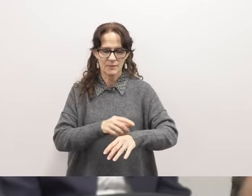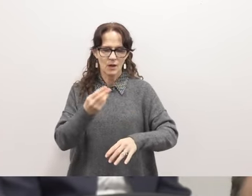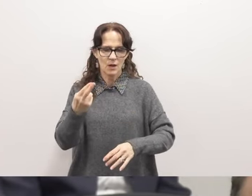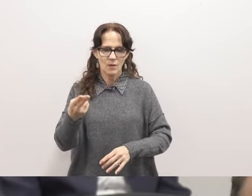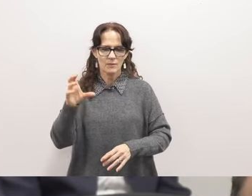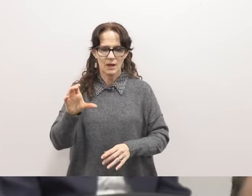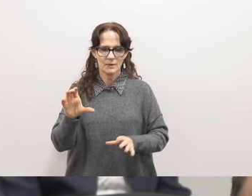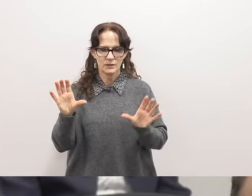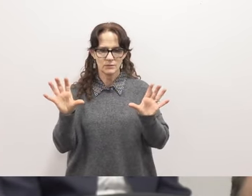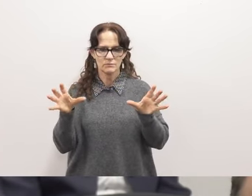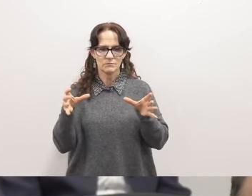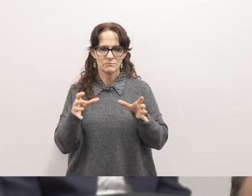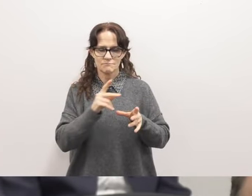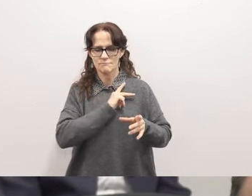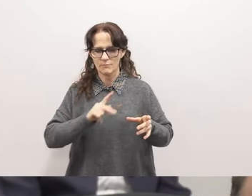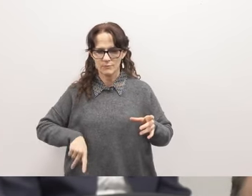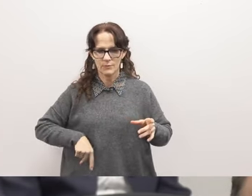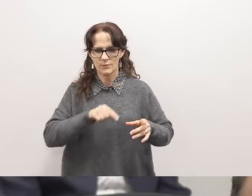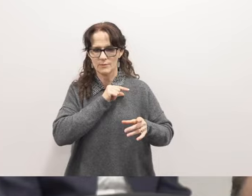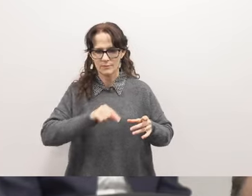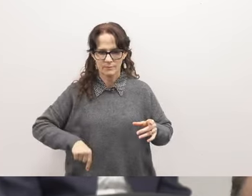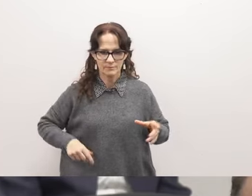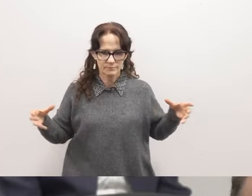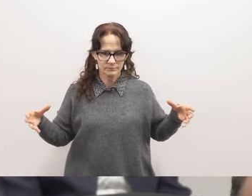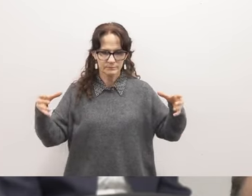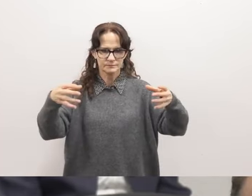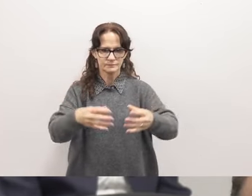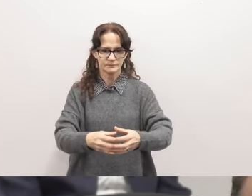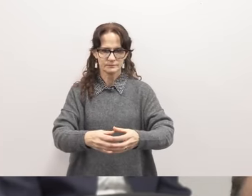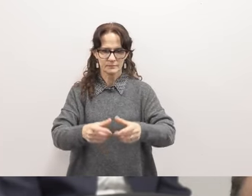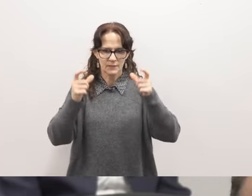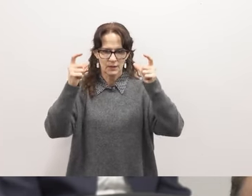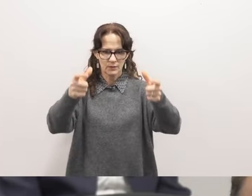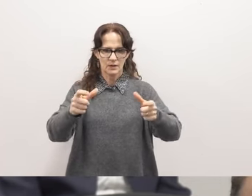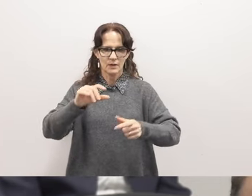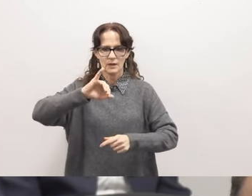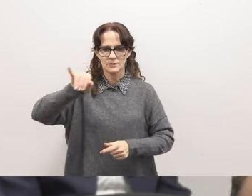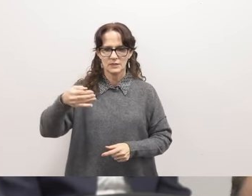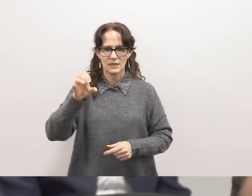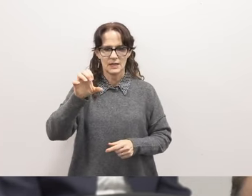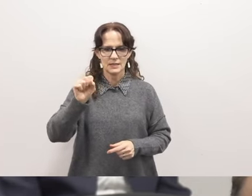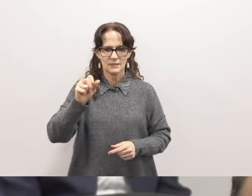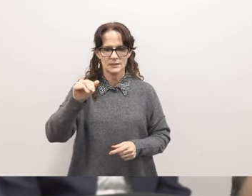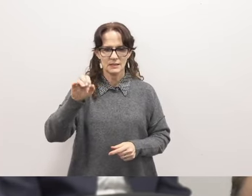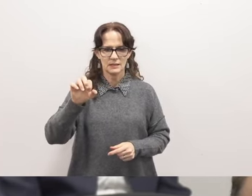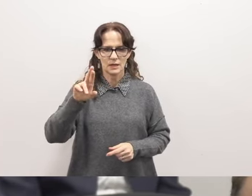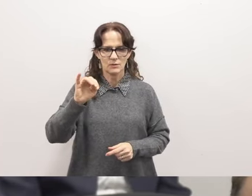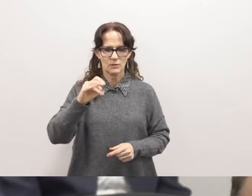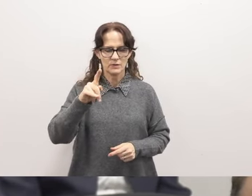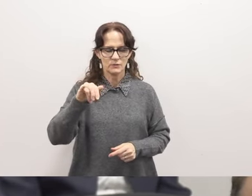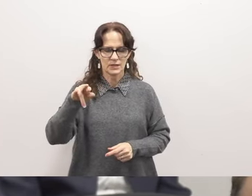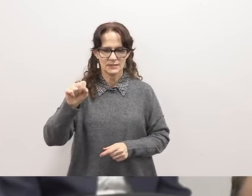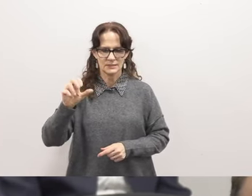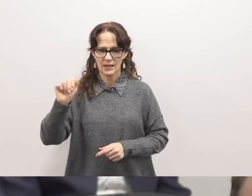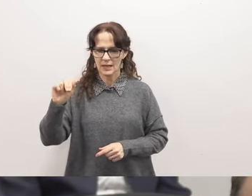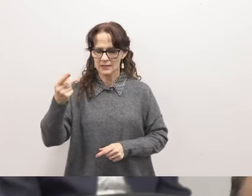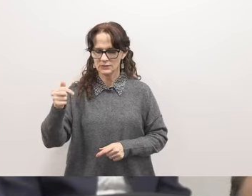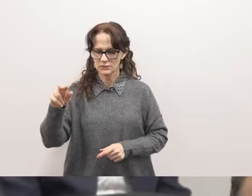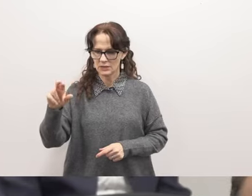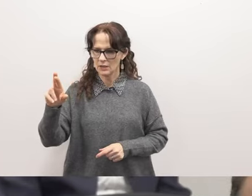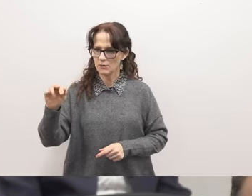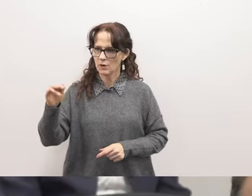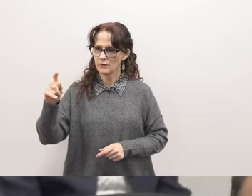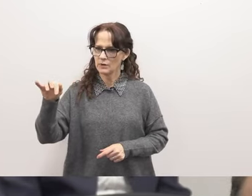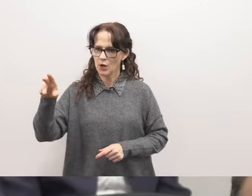was invited up on stage for the final results where we crowned jesse rodriguez and angie delgadio as hoko king